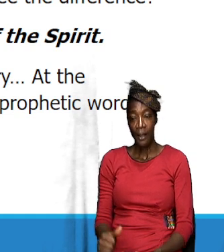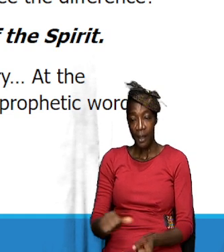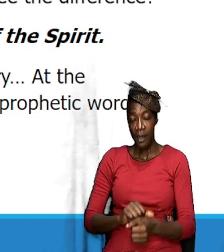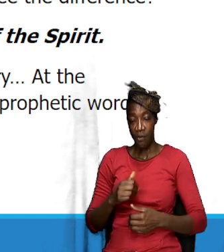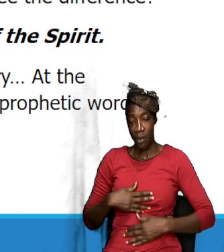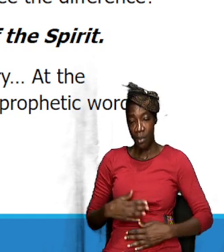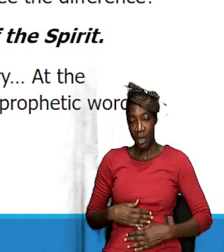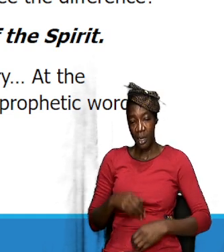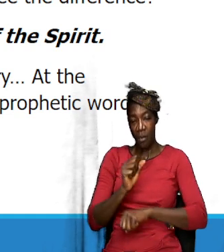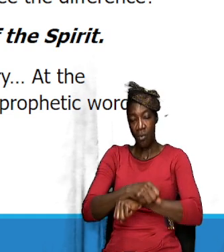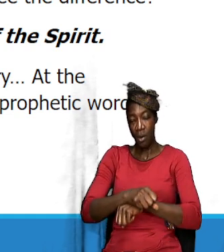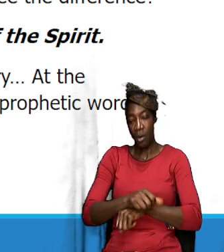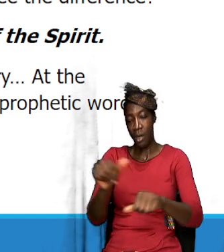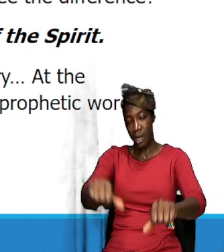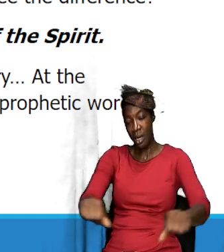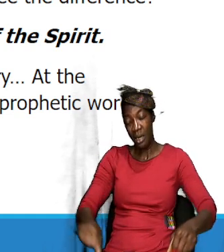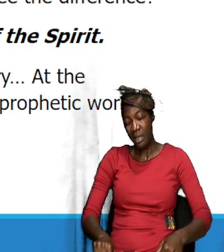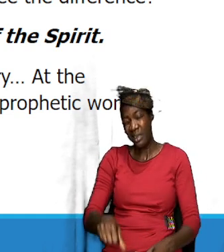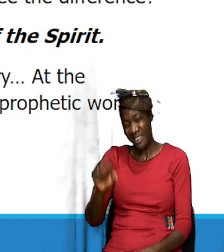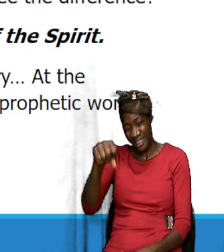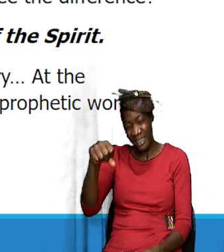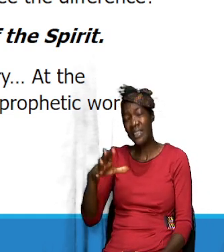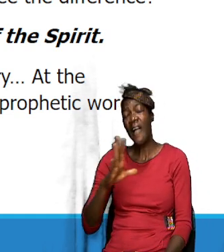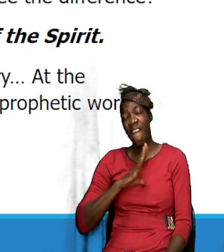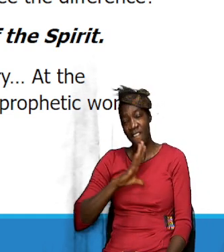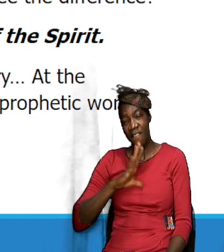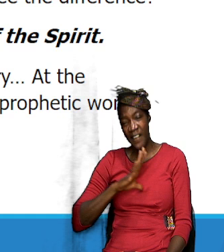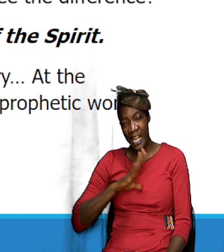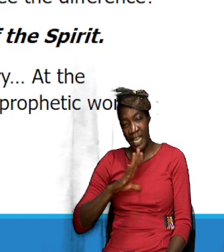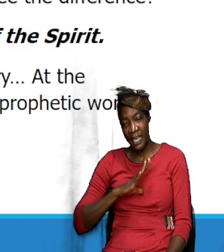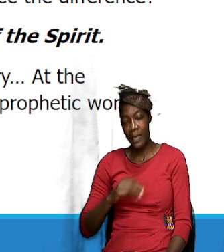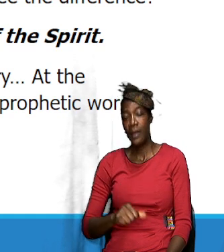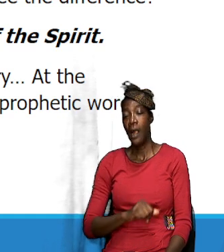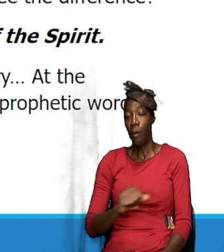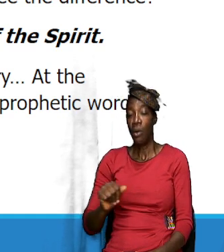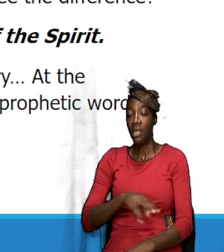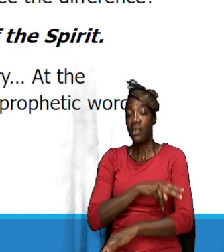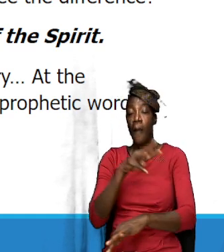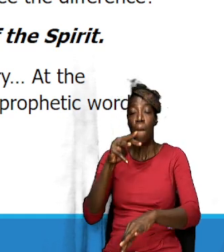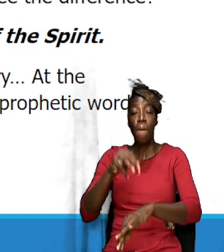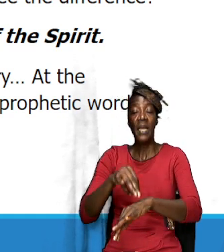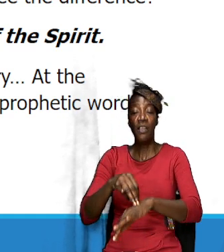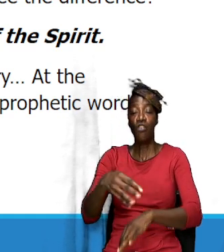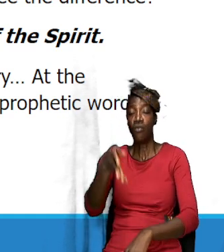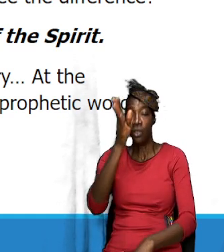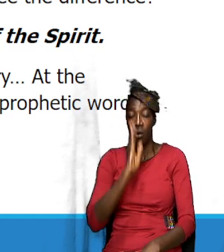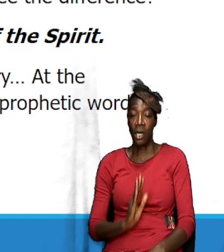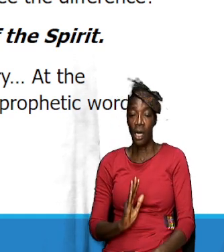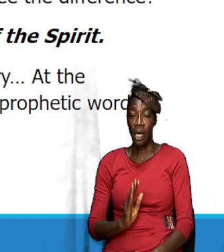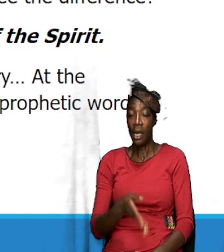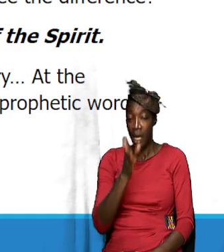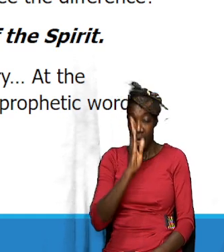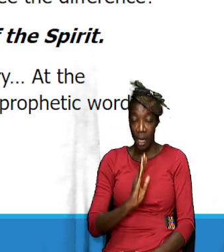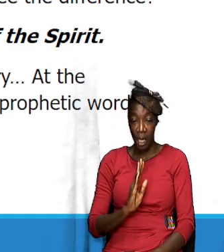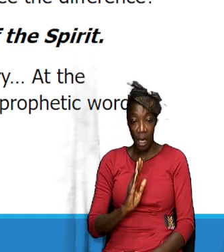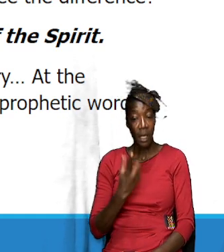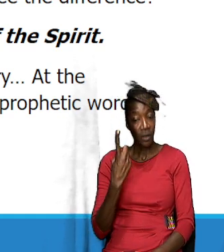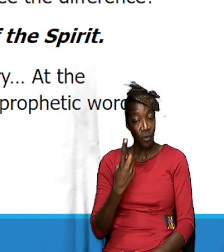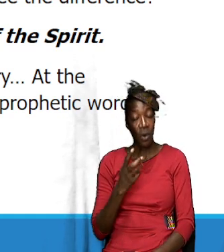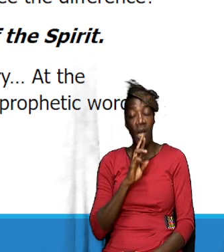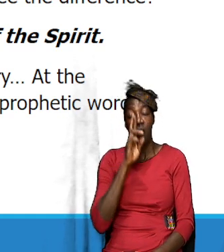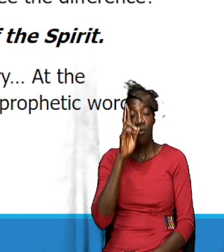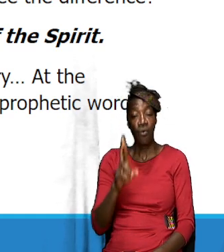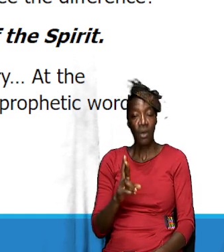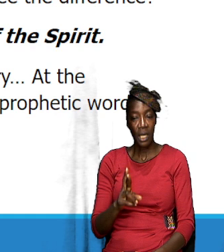work at the altar. Well, fine. But in your ministering to God, you know, God is the one that really